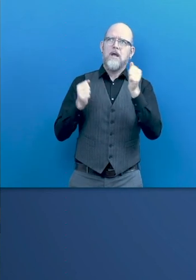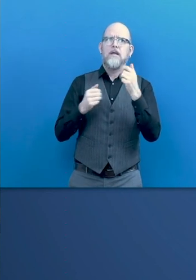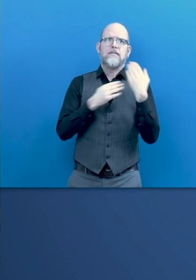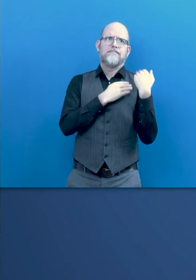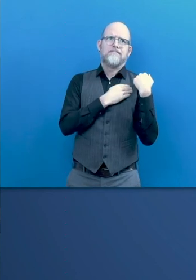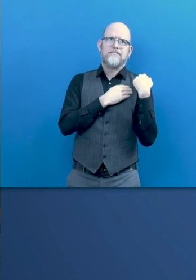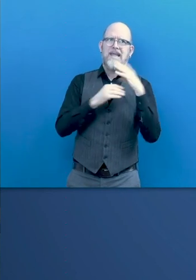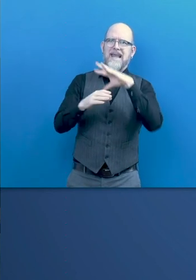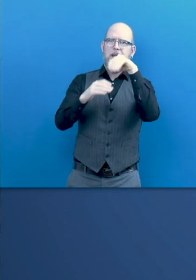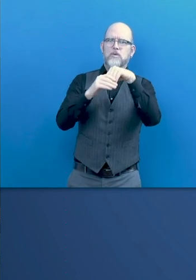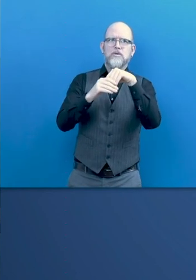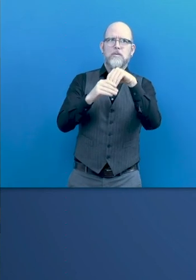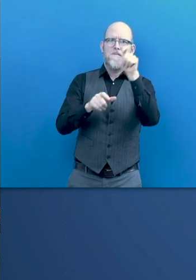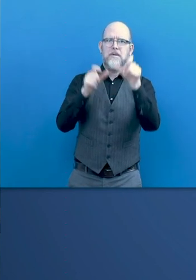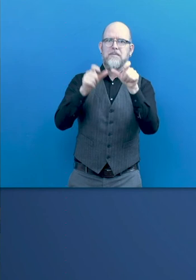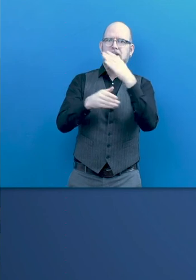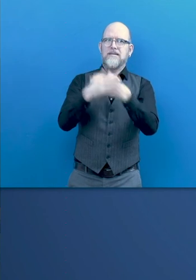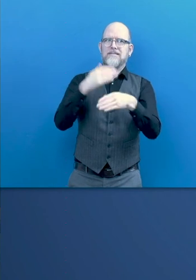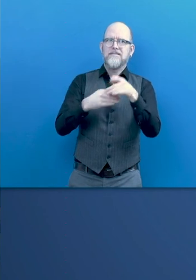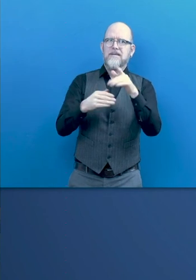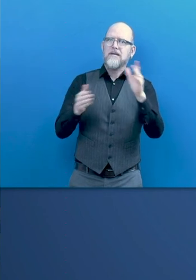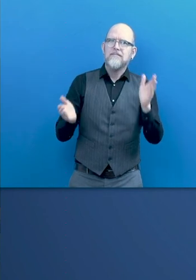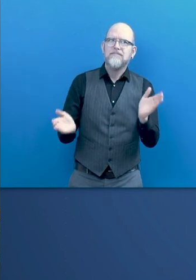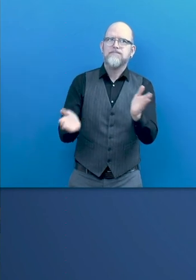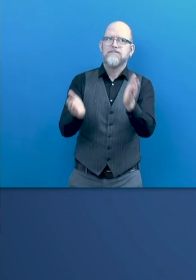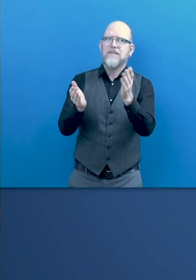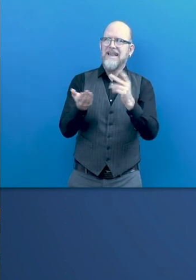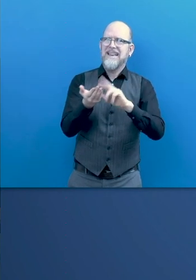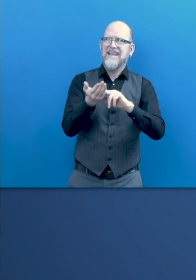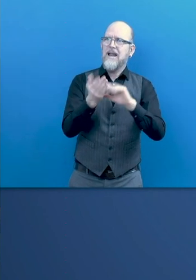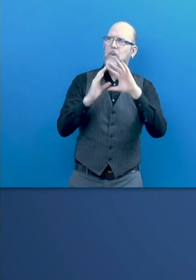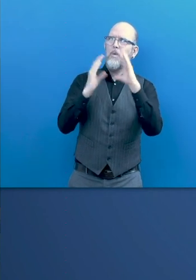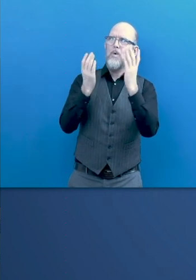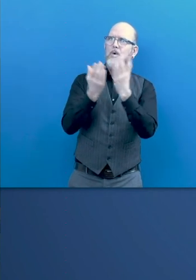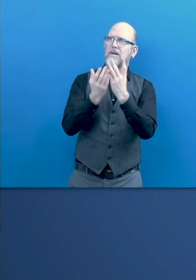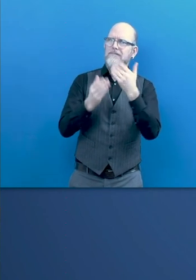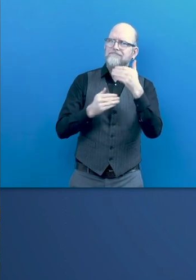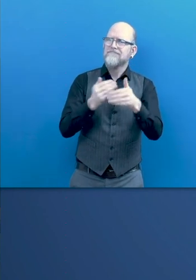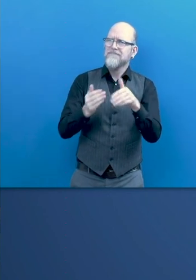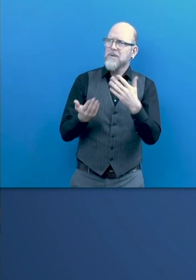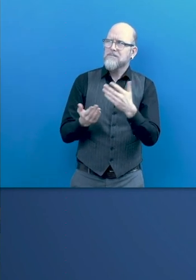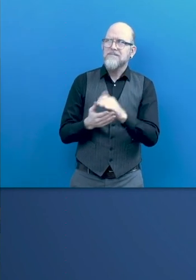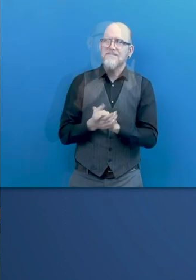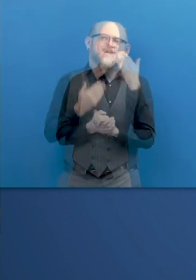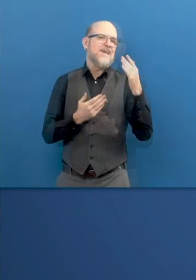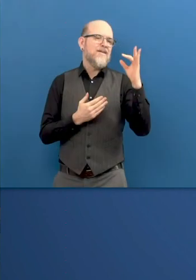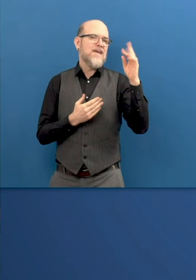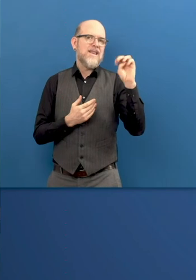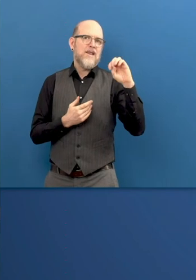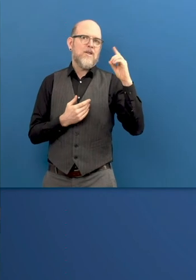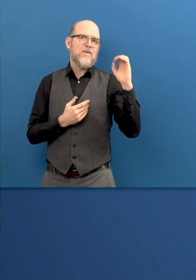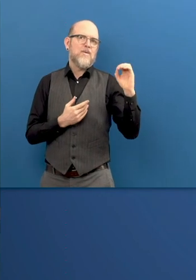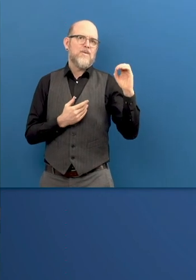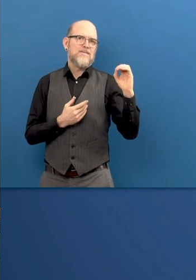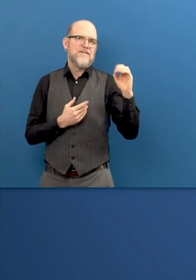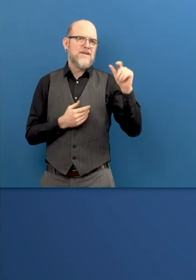Yeah, thanks, Fernando. I think that first of all, the most important aspect in the role